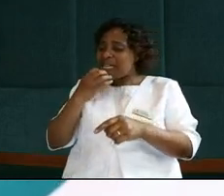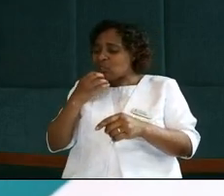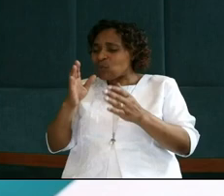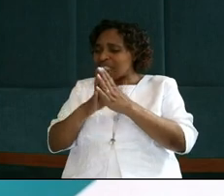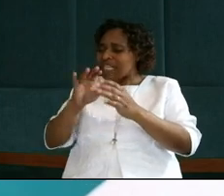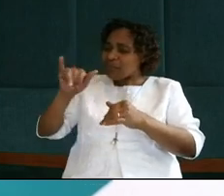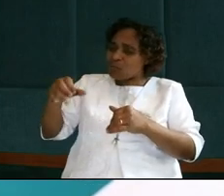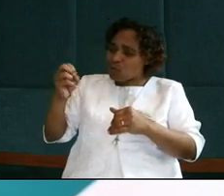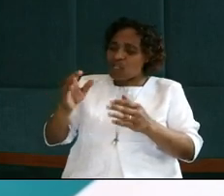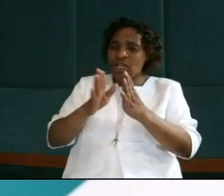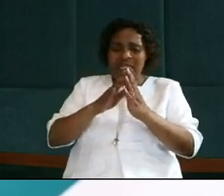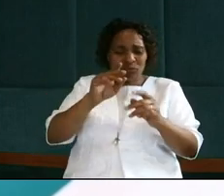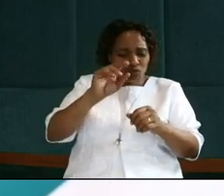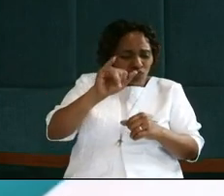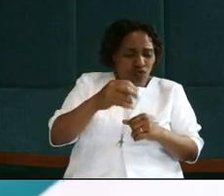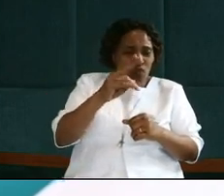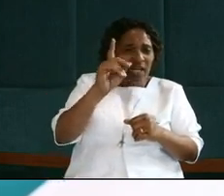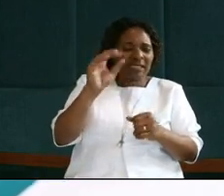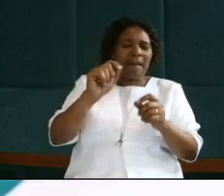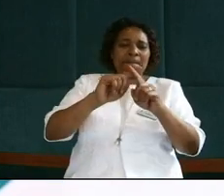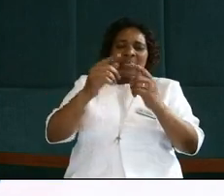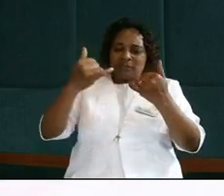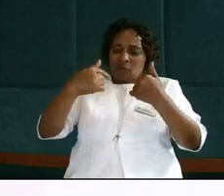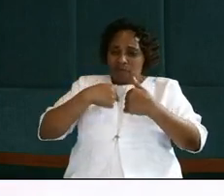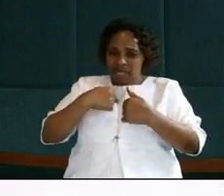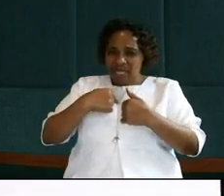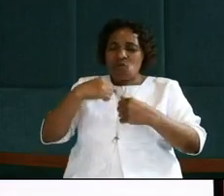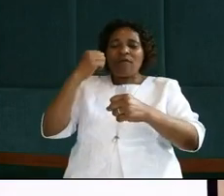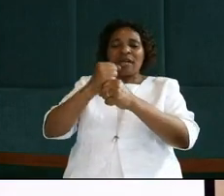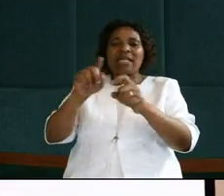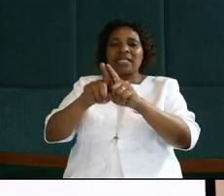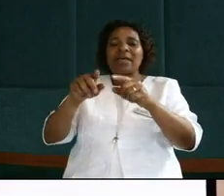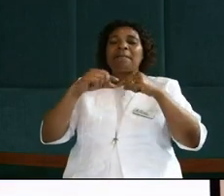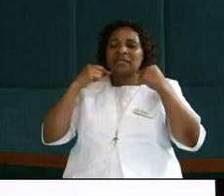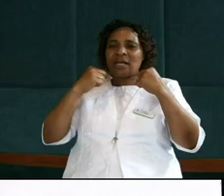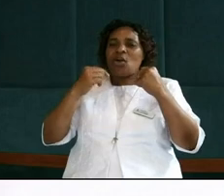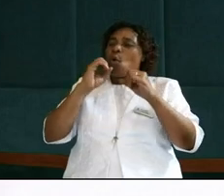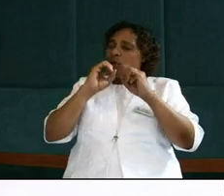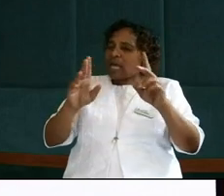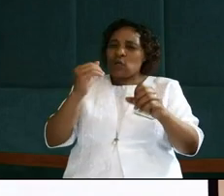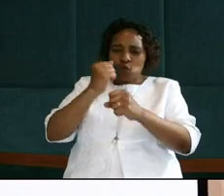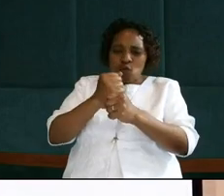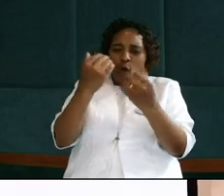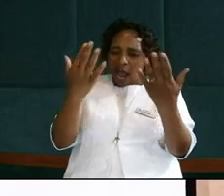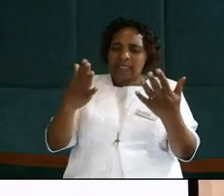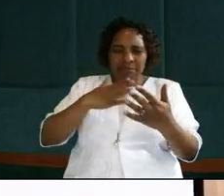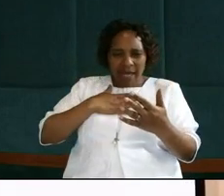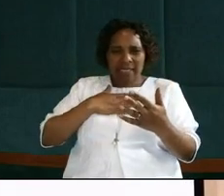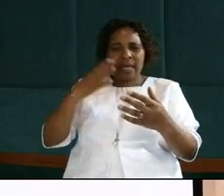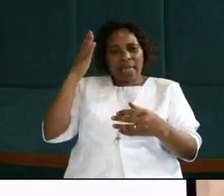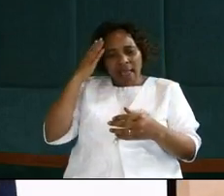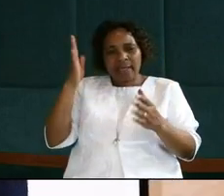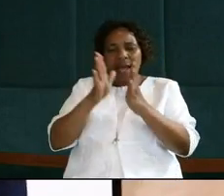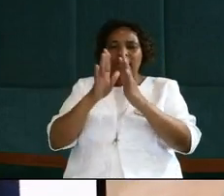John, or like Judas. Now, for me, mine is that for the priest. Do it on my head, on my hands, and on my feet.